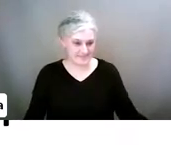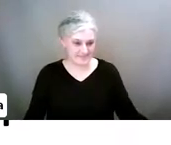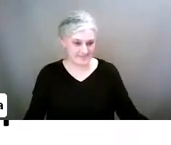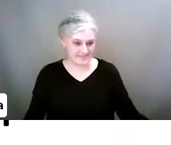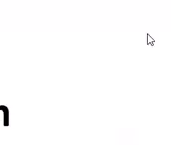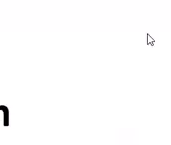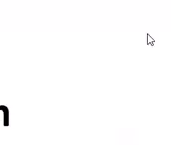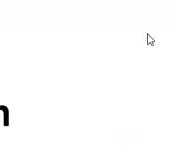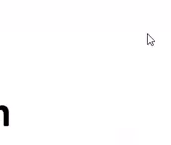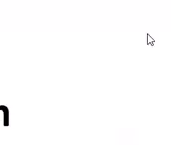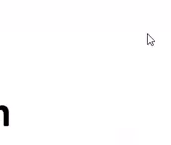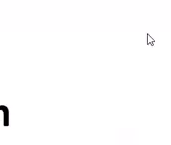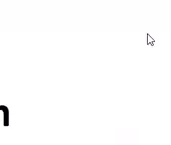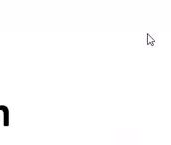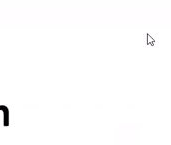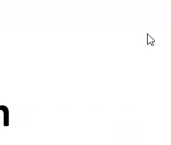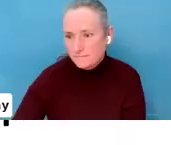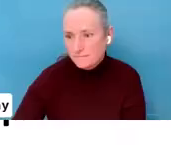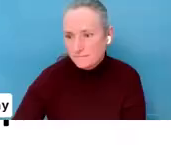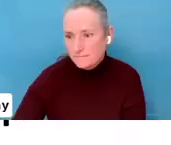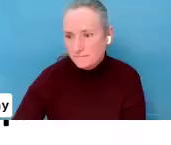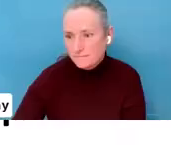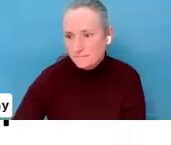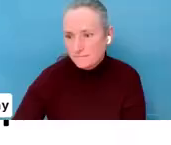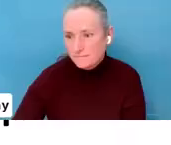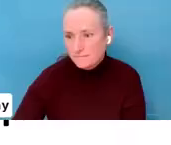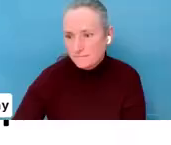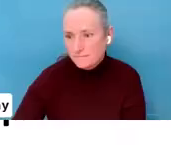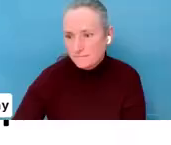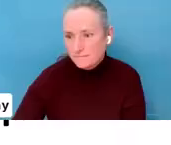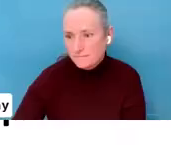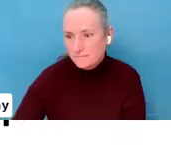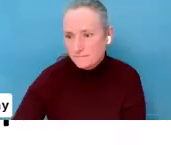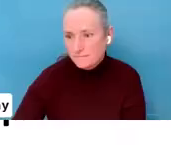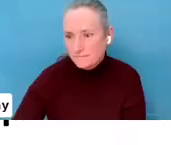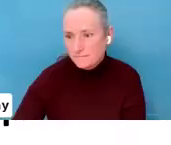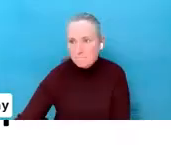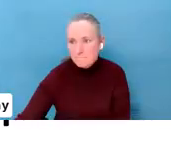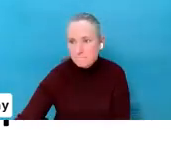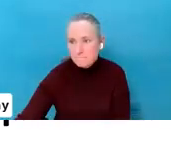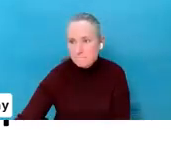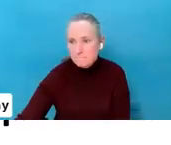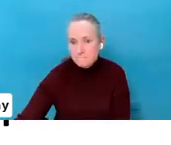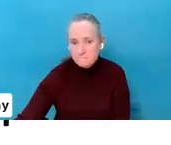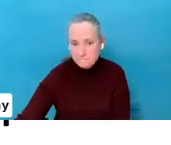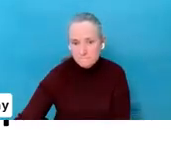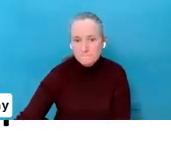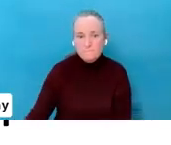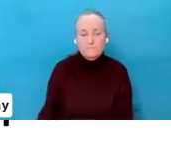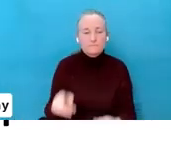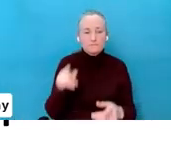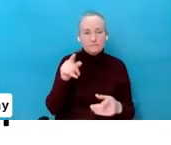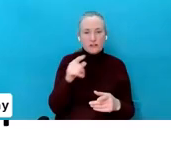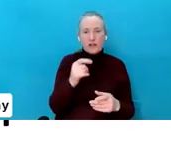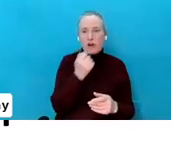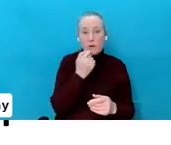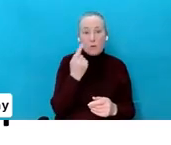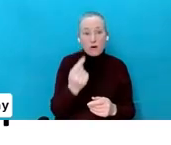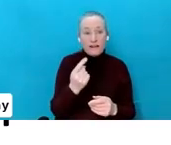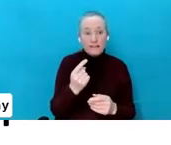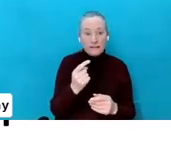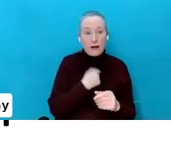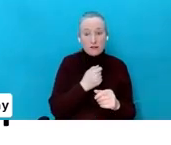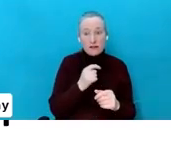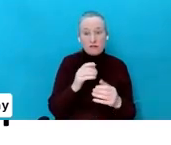OK, so on the relationship side, just to summarize. The trust. The number one thing is the relationship with your child.